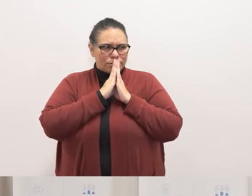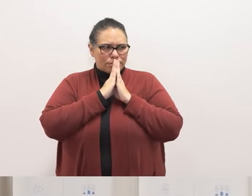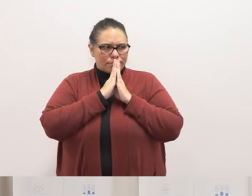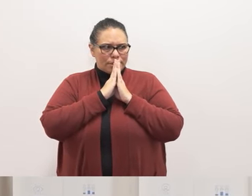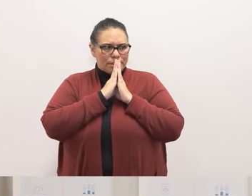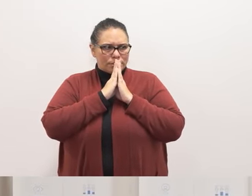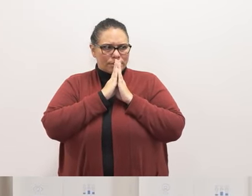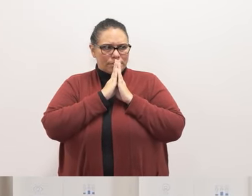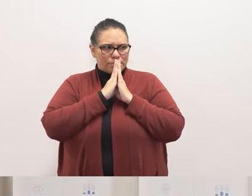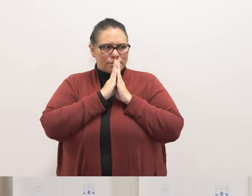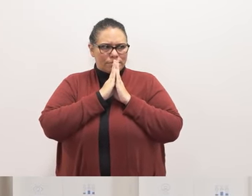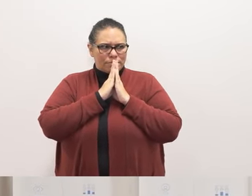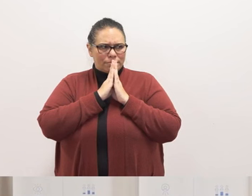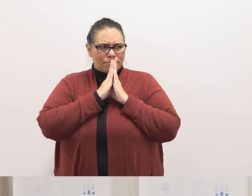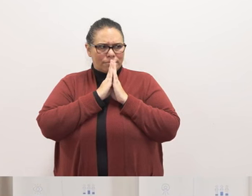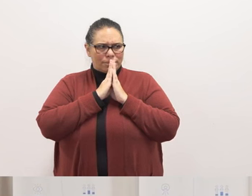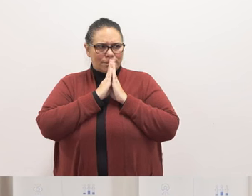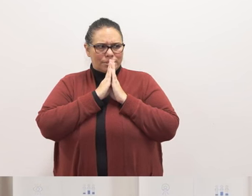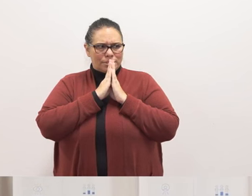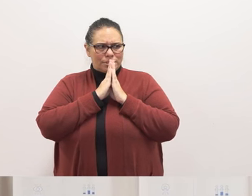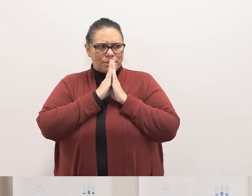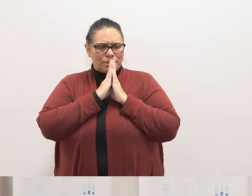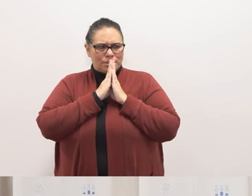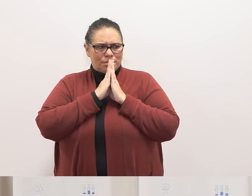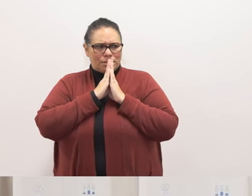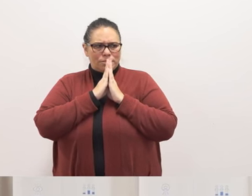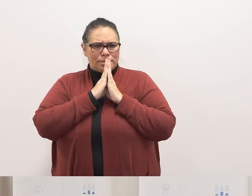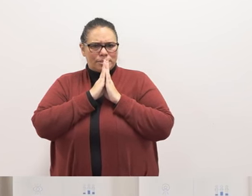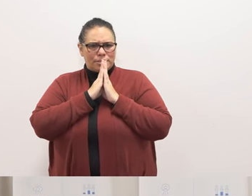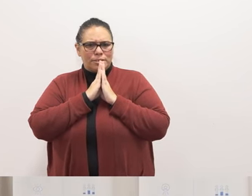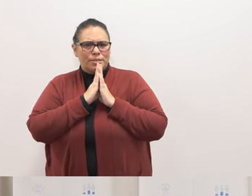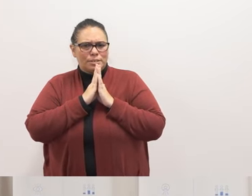Thank you. Next, we have Luna.